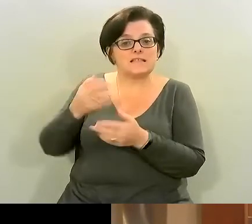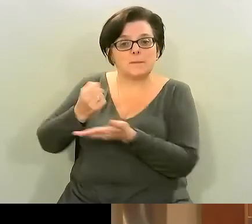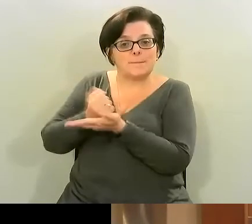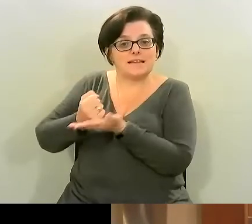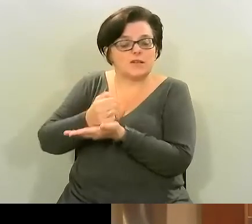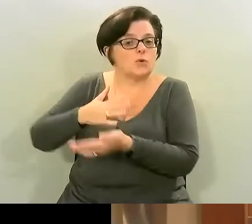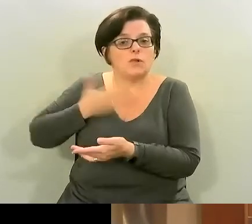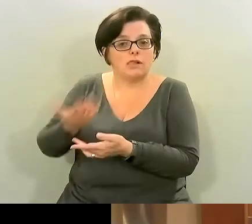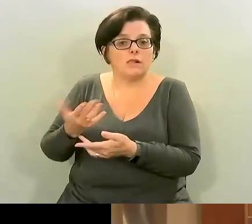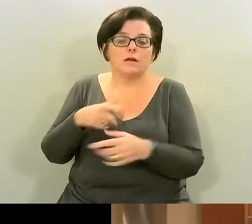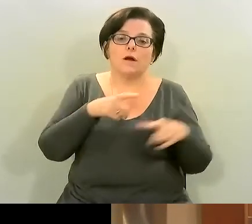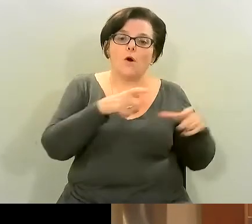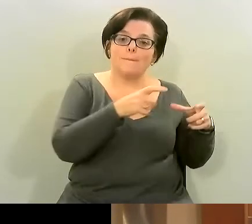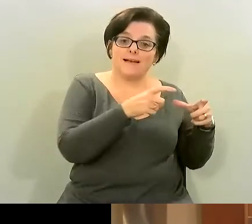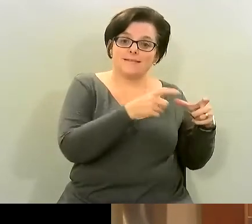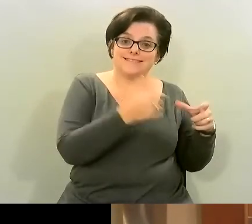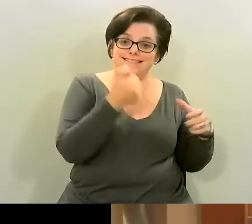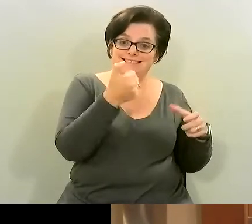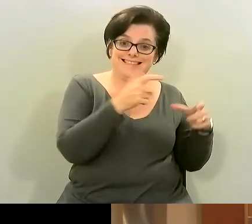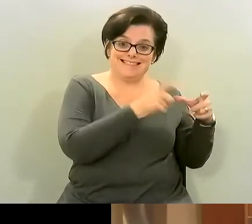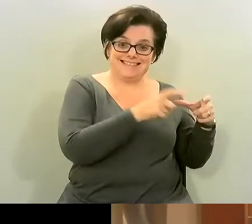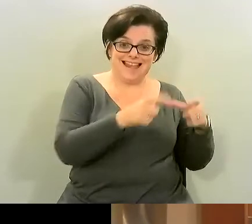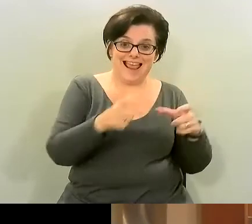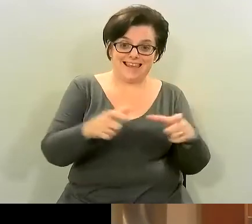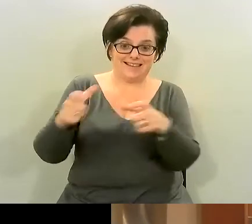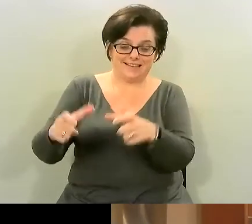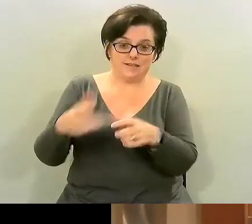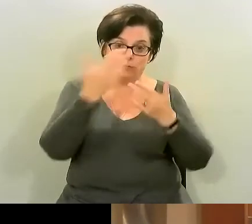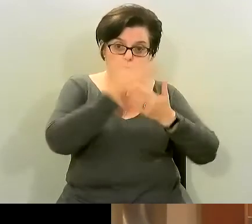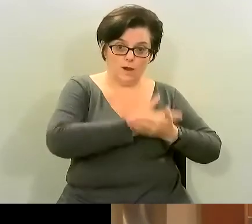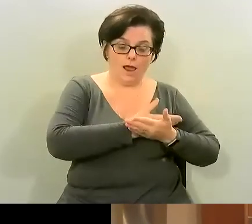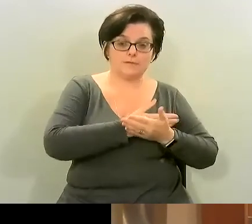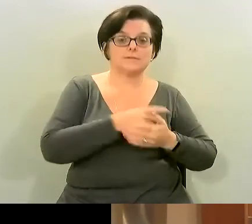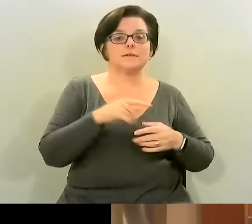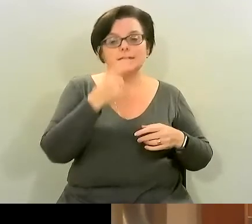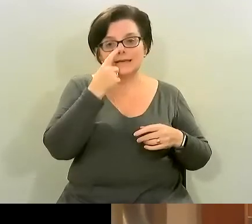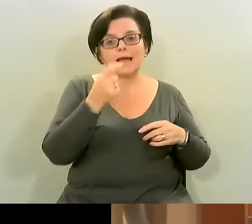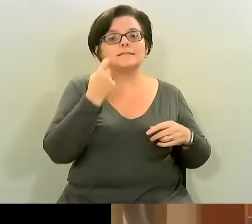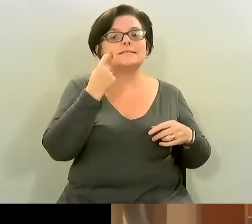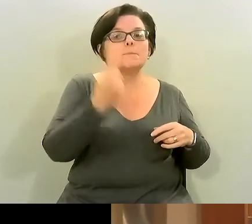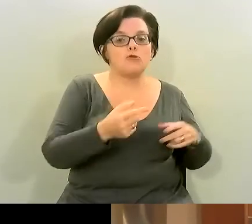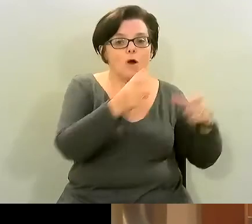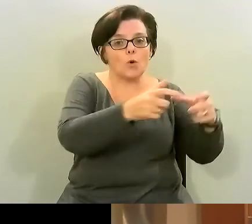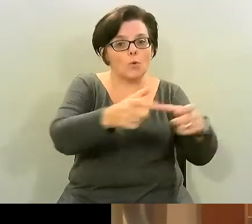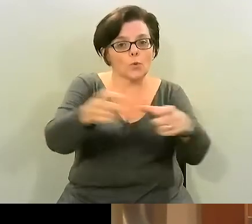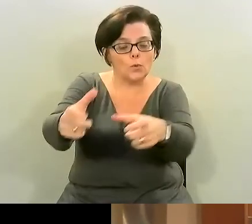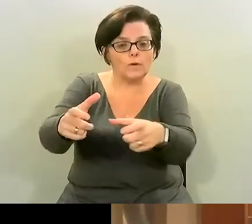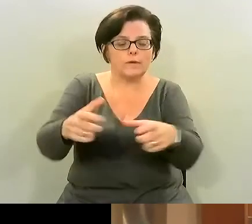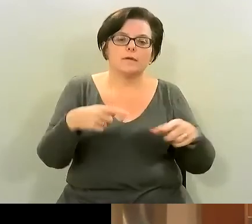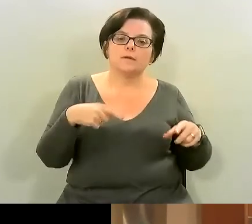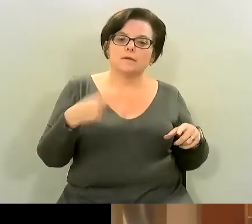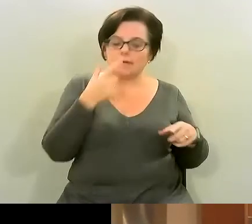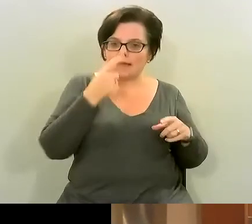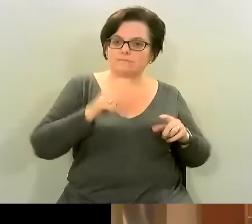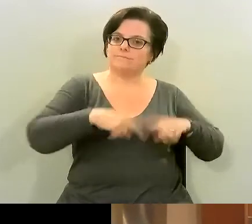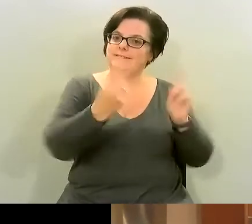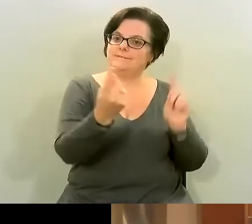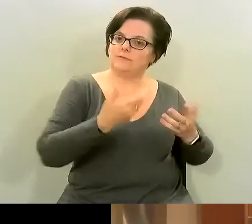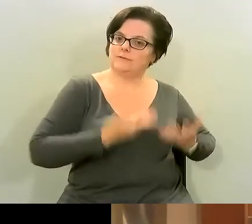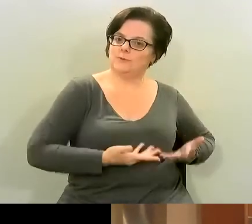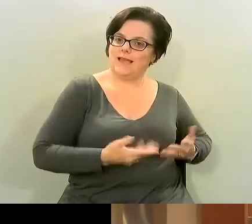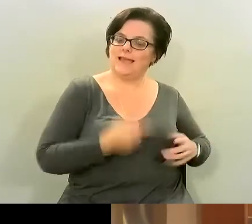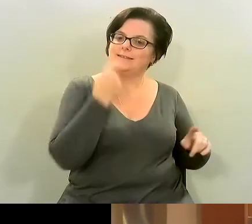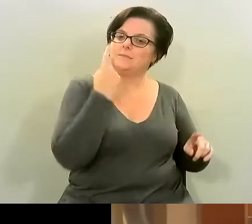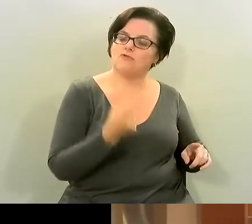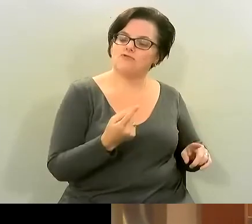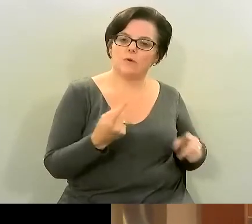steaks tonight kick six cauliflower steaks tomorrow you can put on some pomegranate seeds i put a little bit of the tahini paste that i